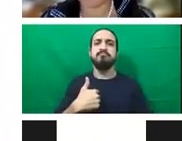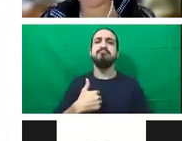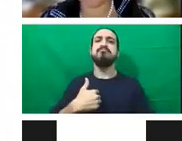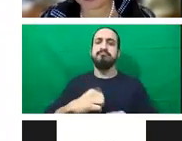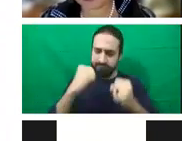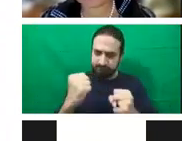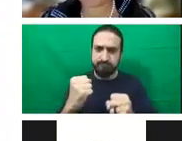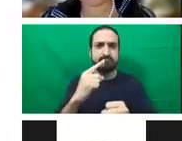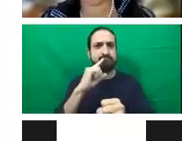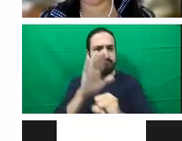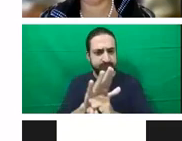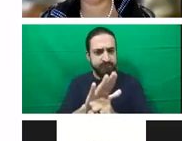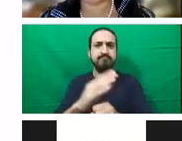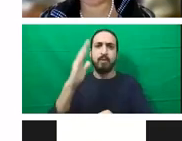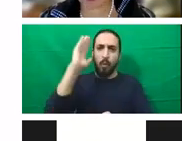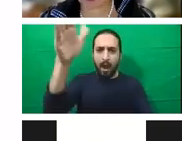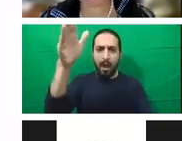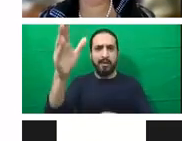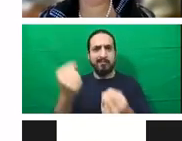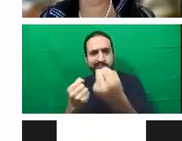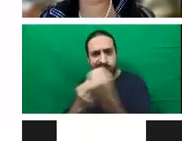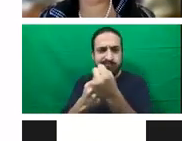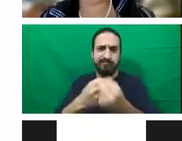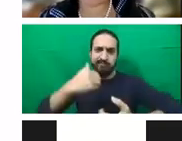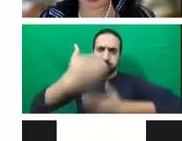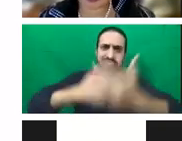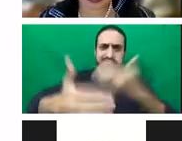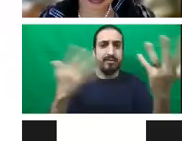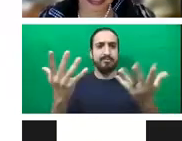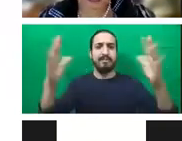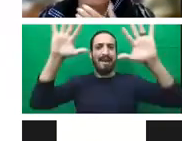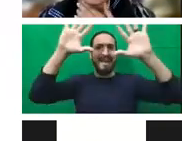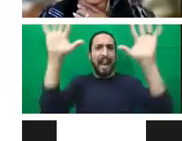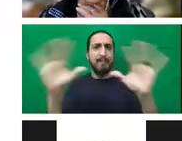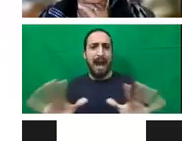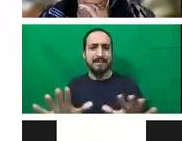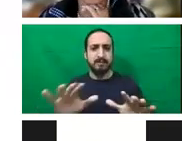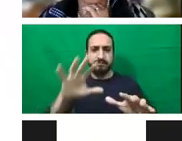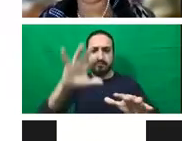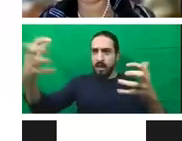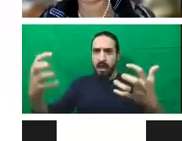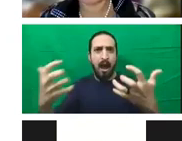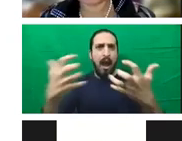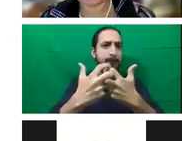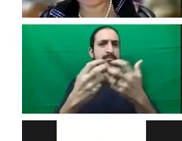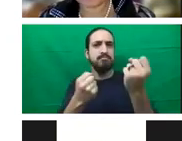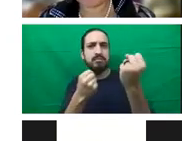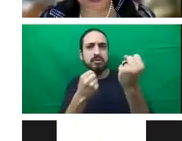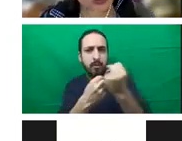and resilience building into its work in supporting countries, including countries like Mars,